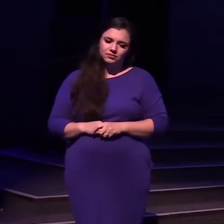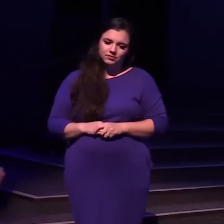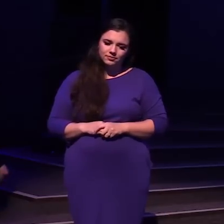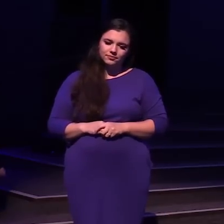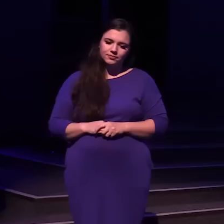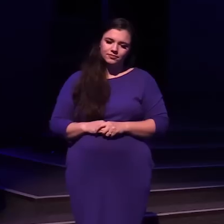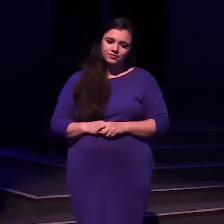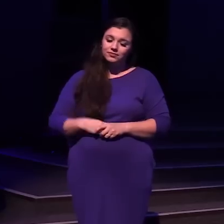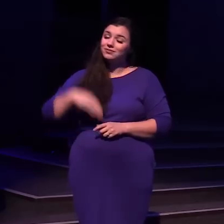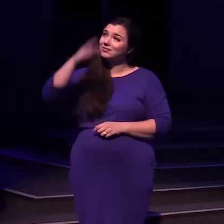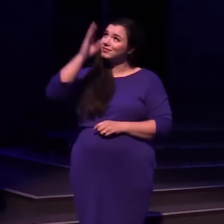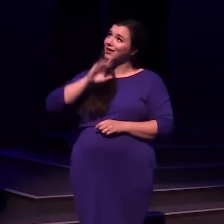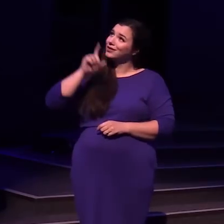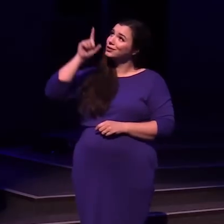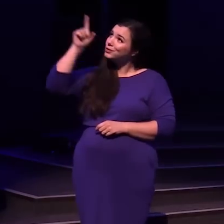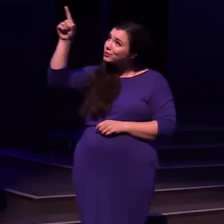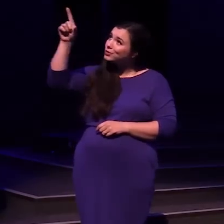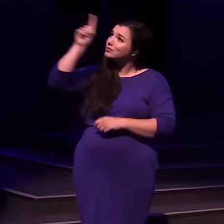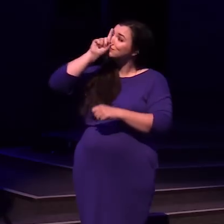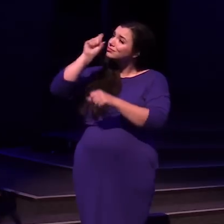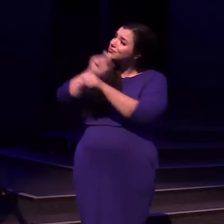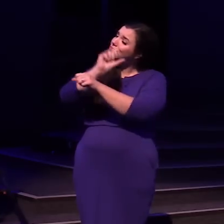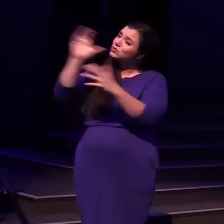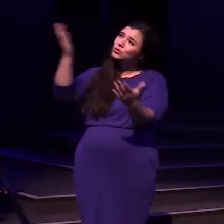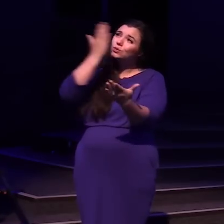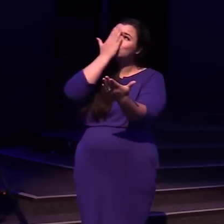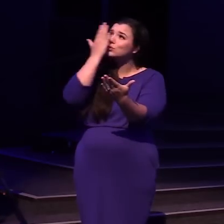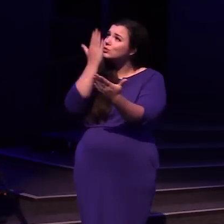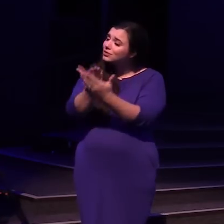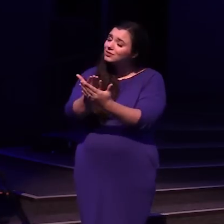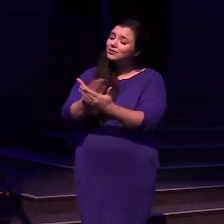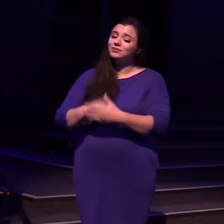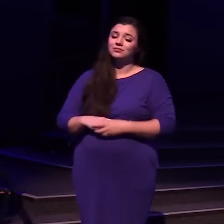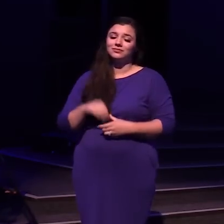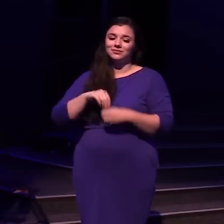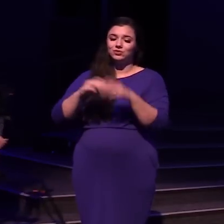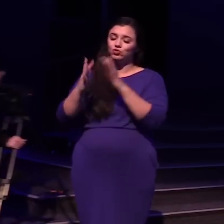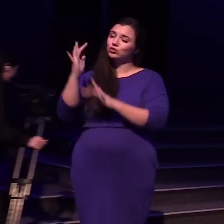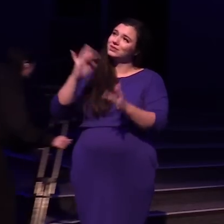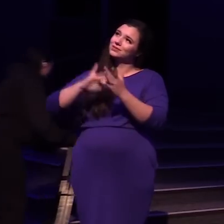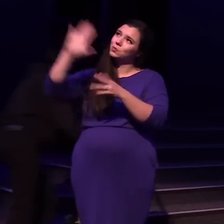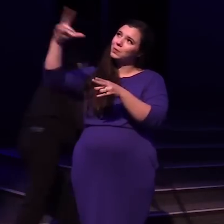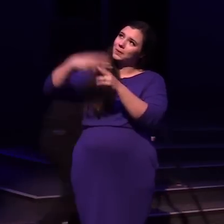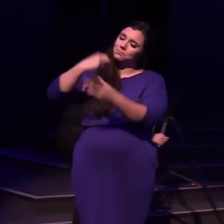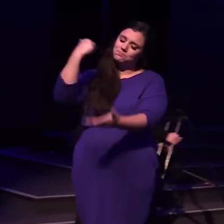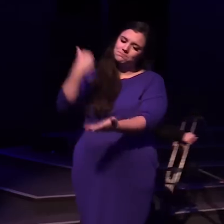God, you are so good In Jesus' name Amen